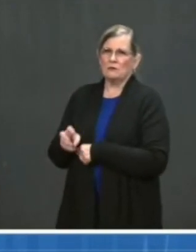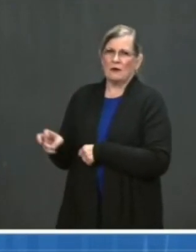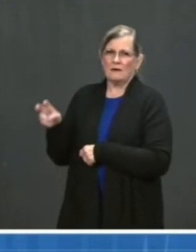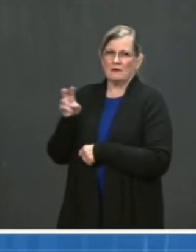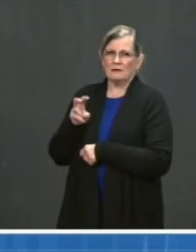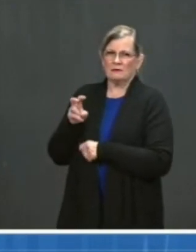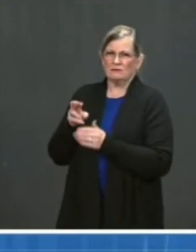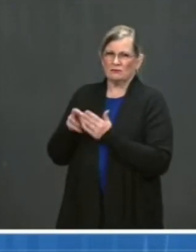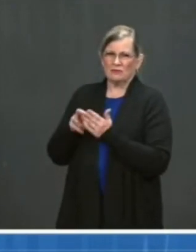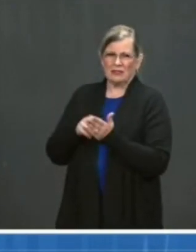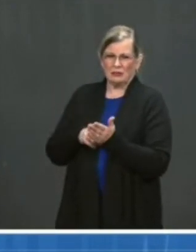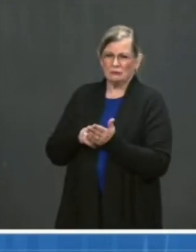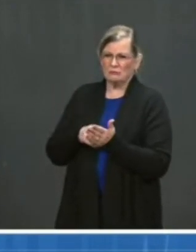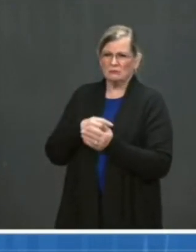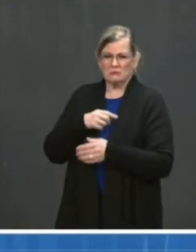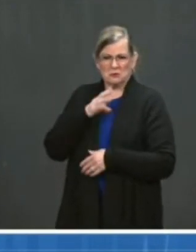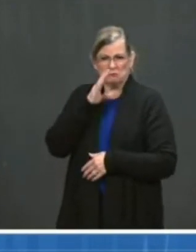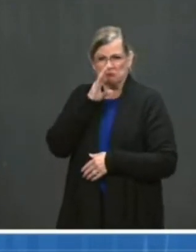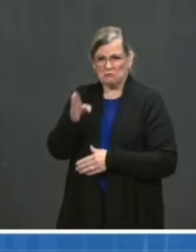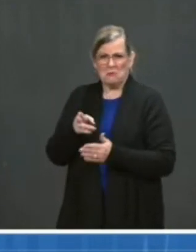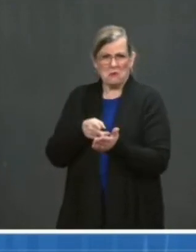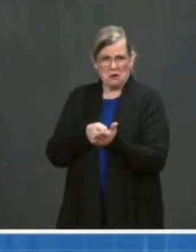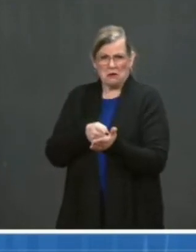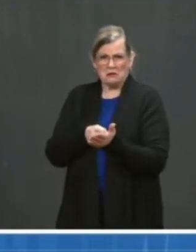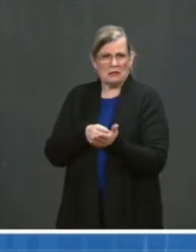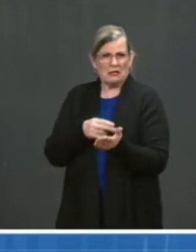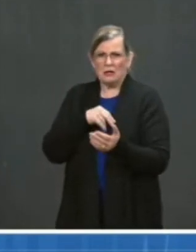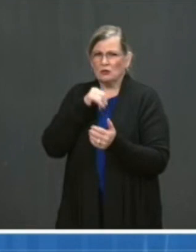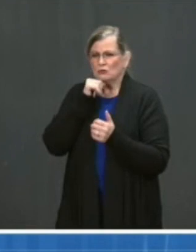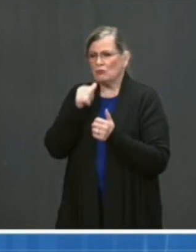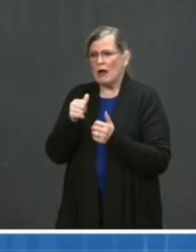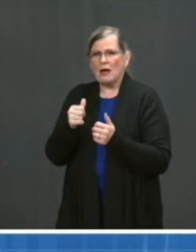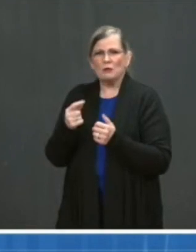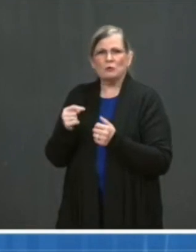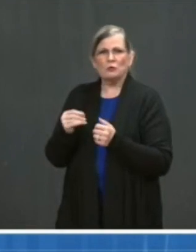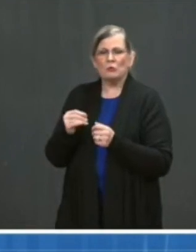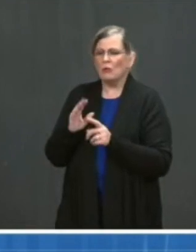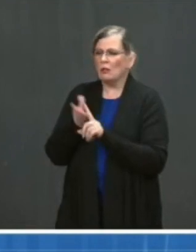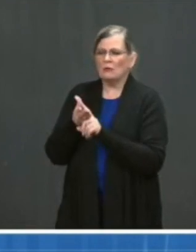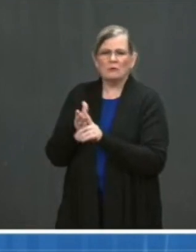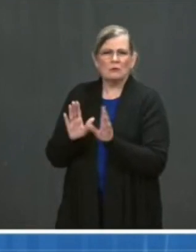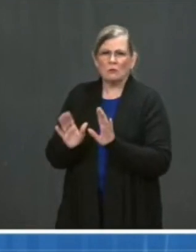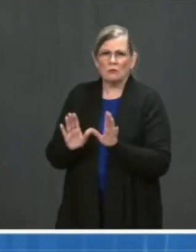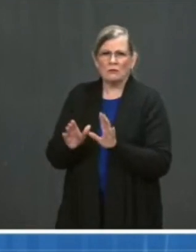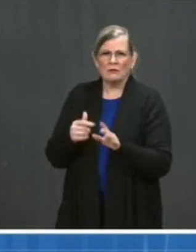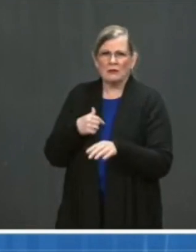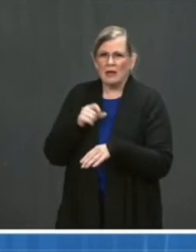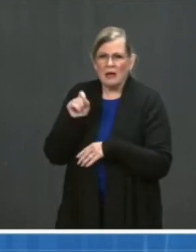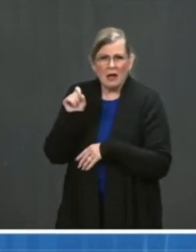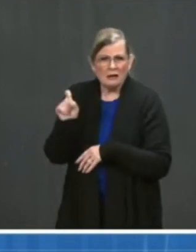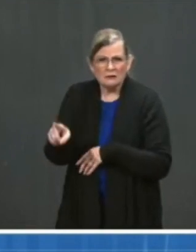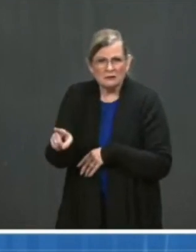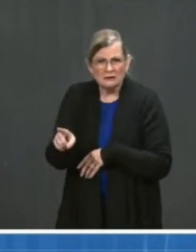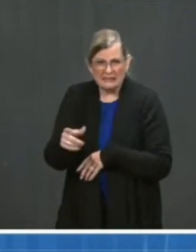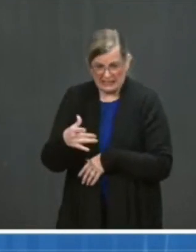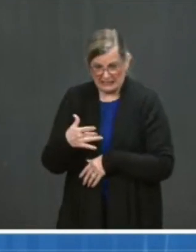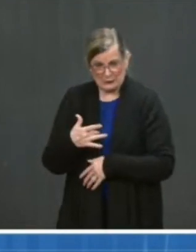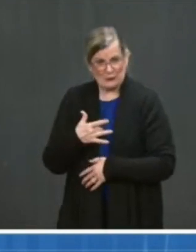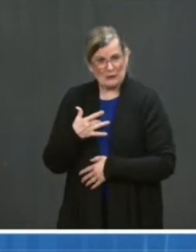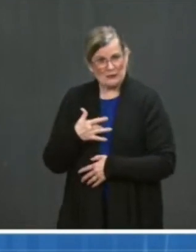question and not a gotcha question. Dr. Walensky, do you still feel a sense of impending doom?